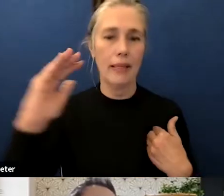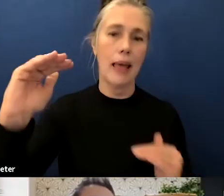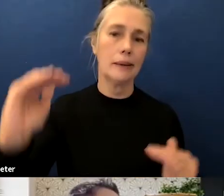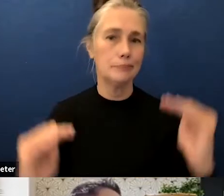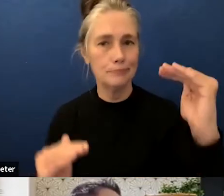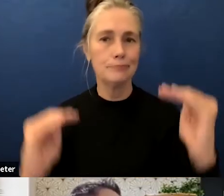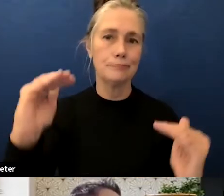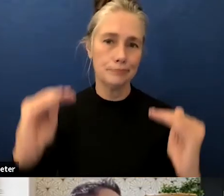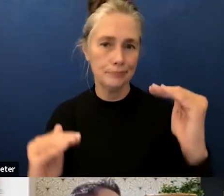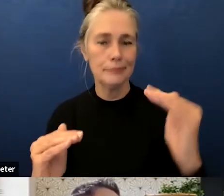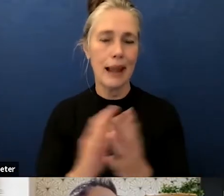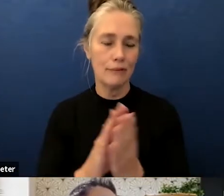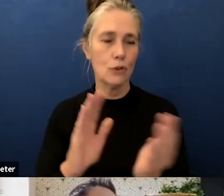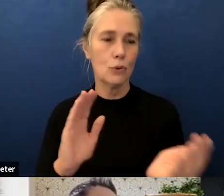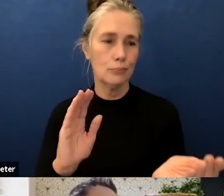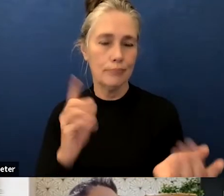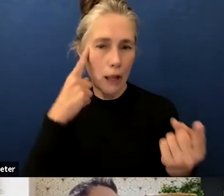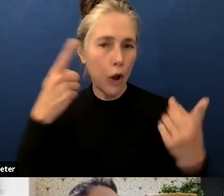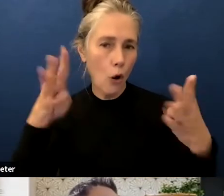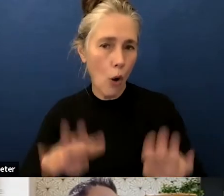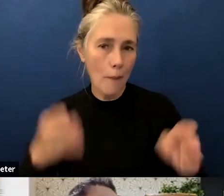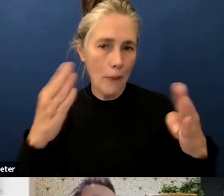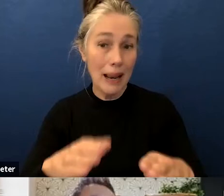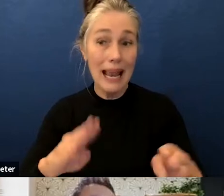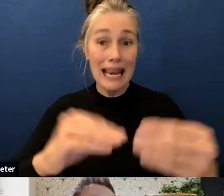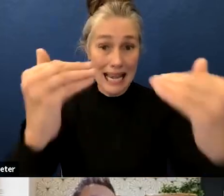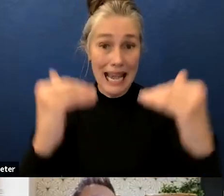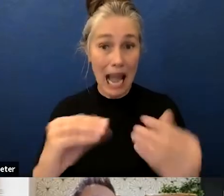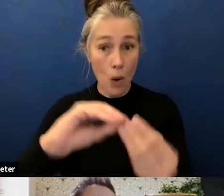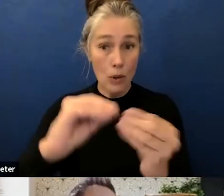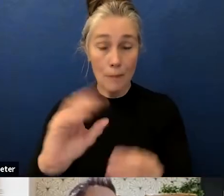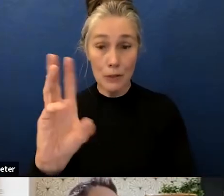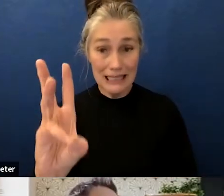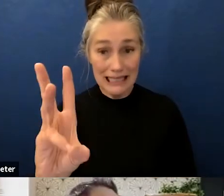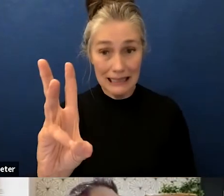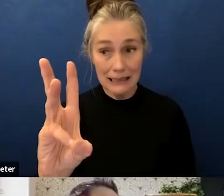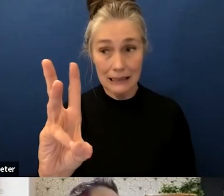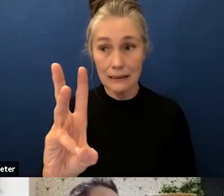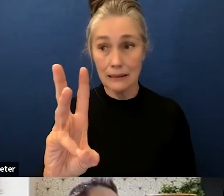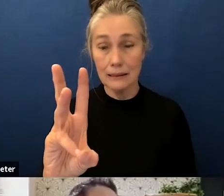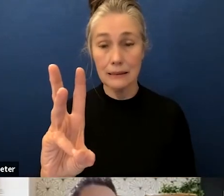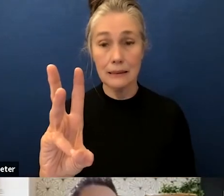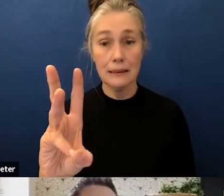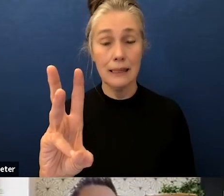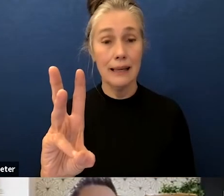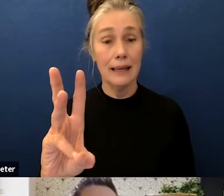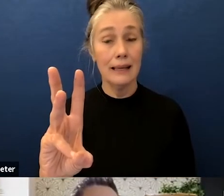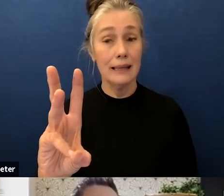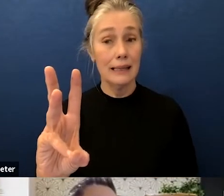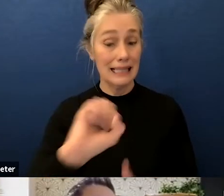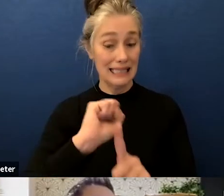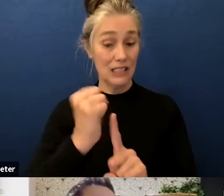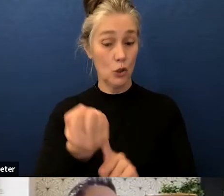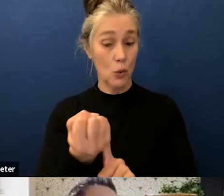two to scenario number six number six six was our second uh